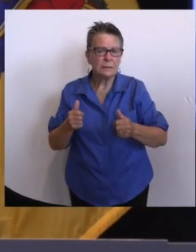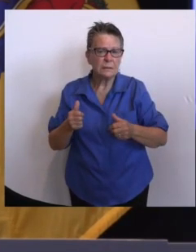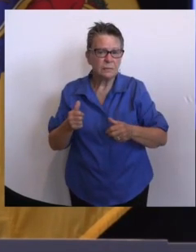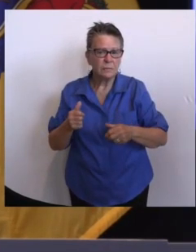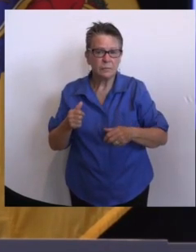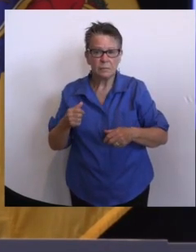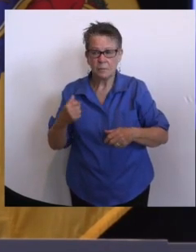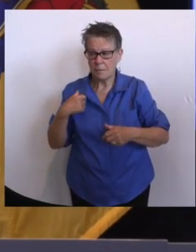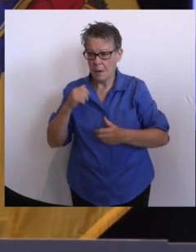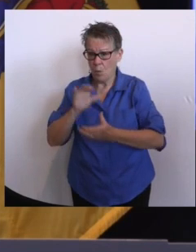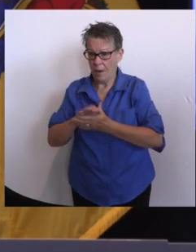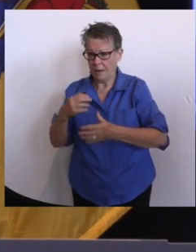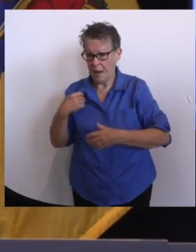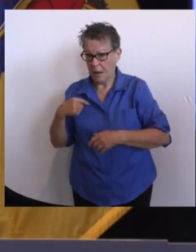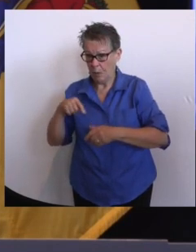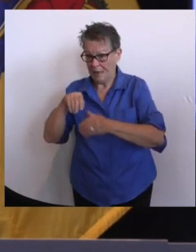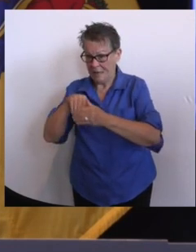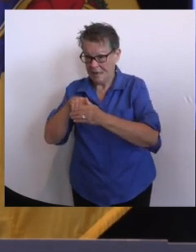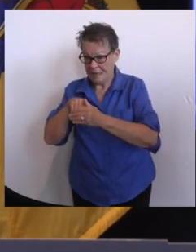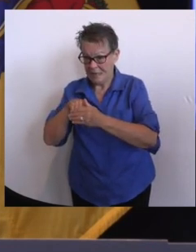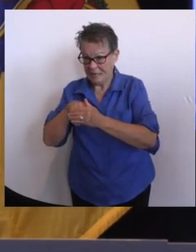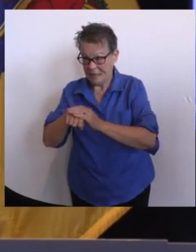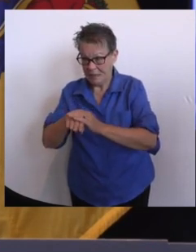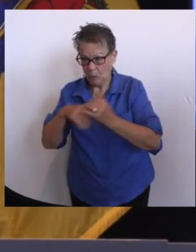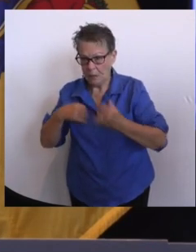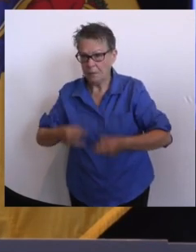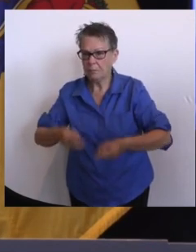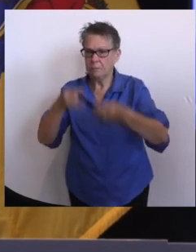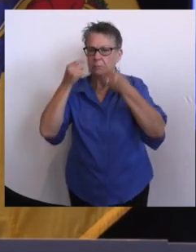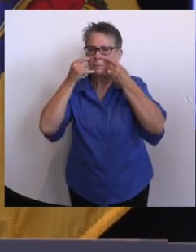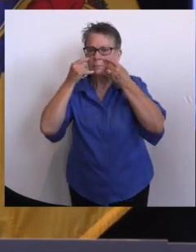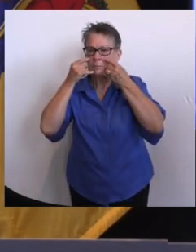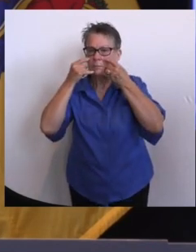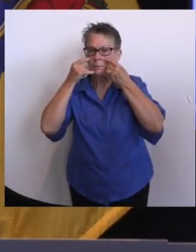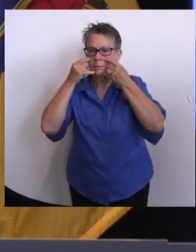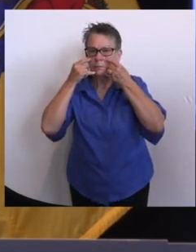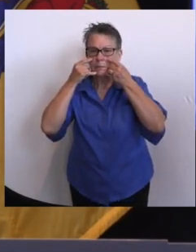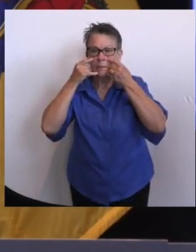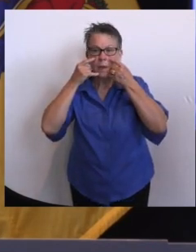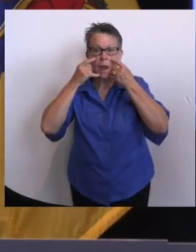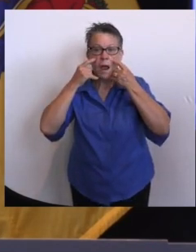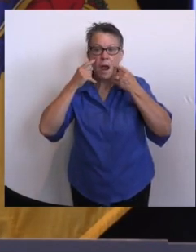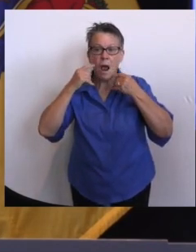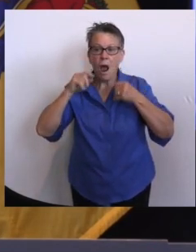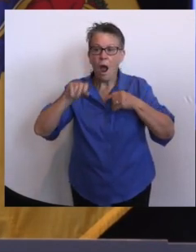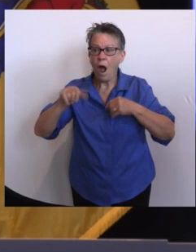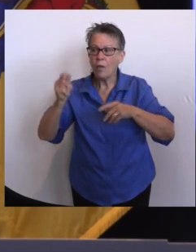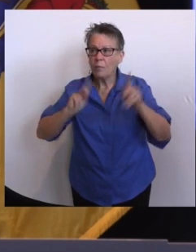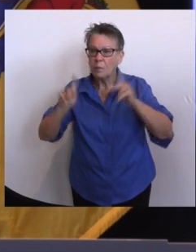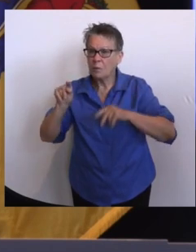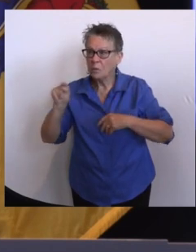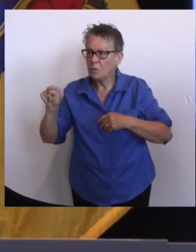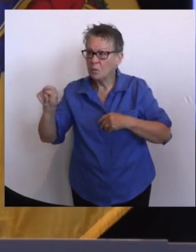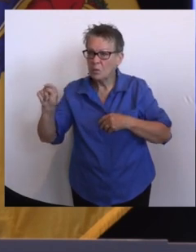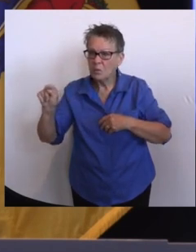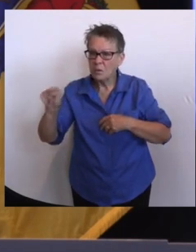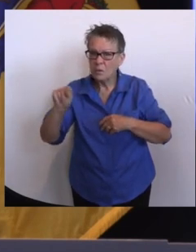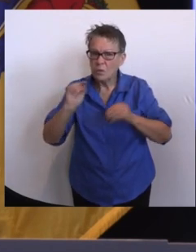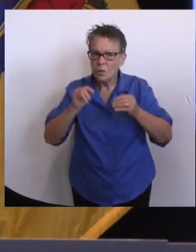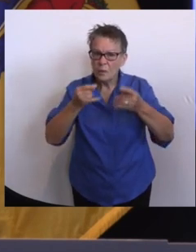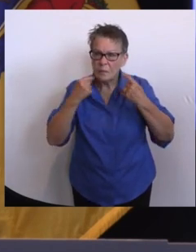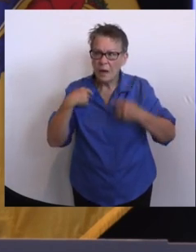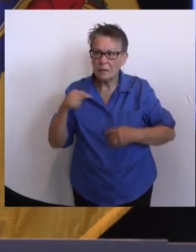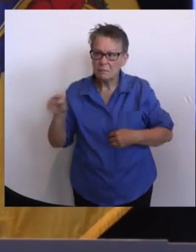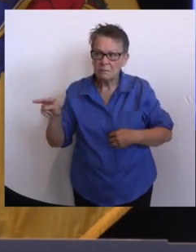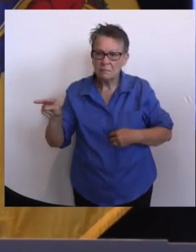masks on, but I would admit to you there was not a whole lot of adherence to that. So I would just say it's not a giant specific. This